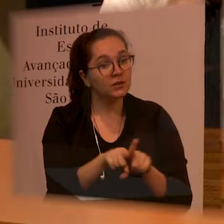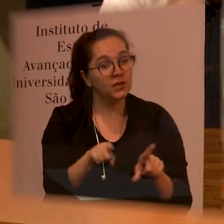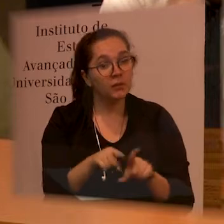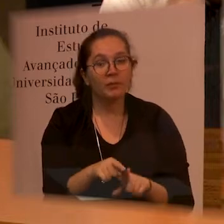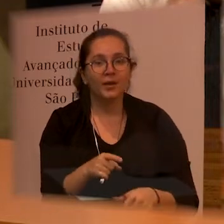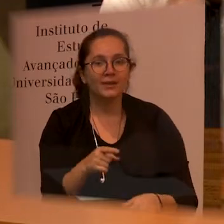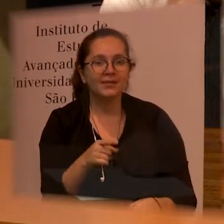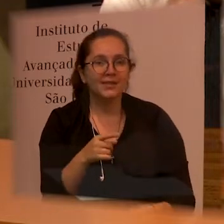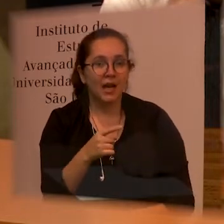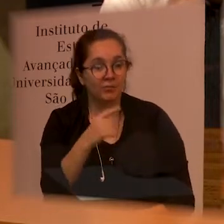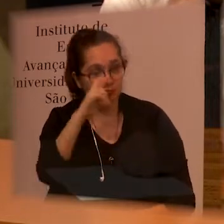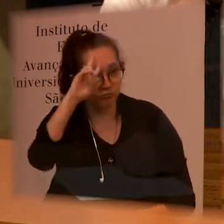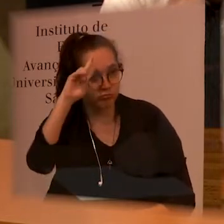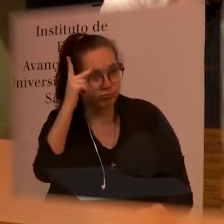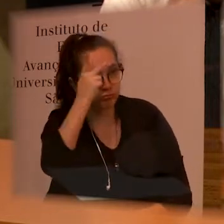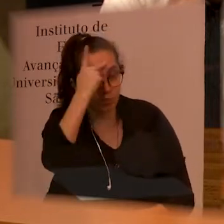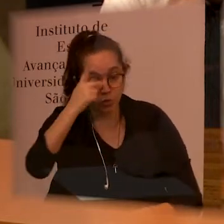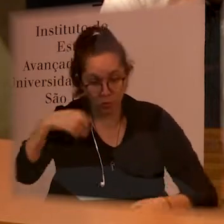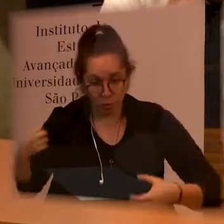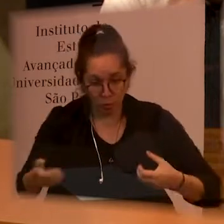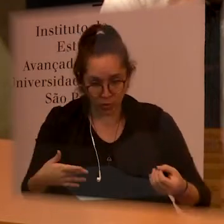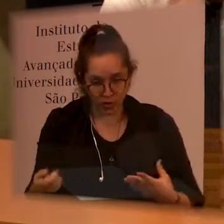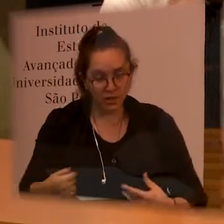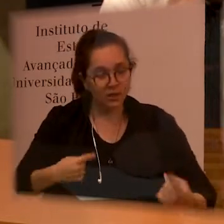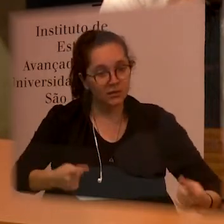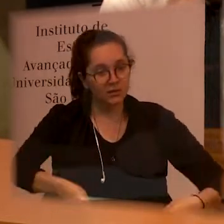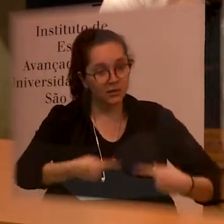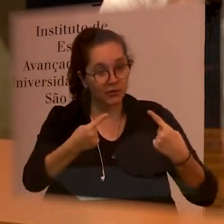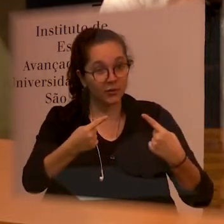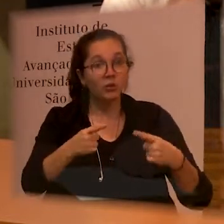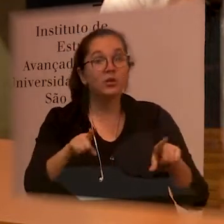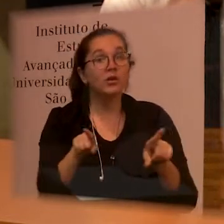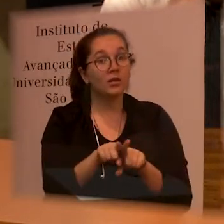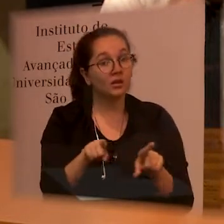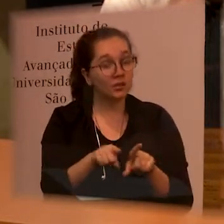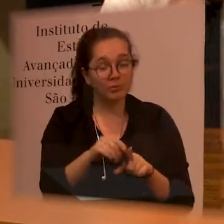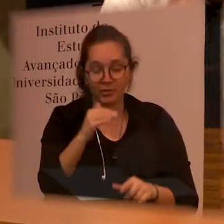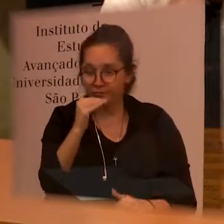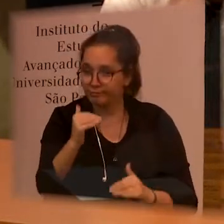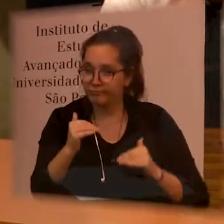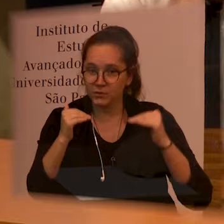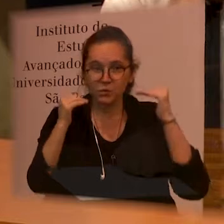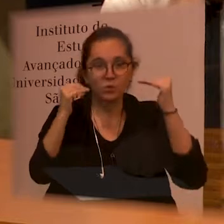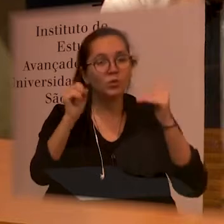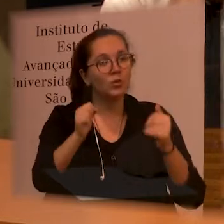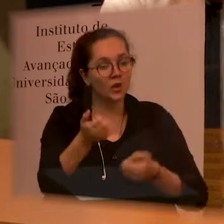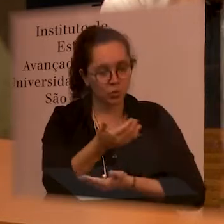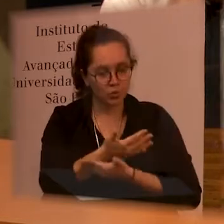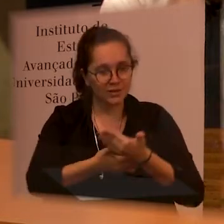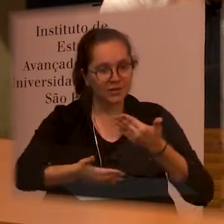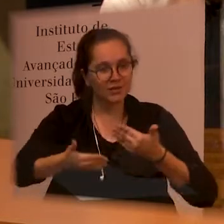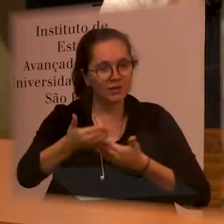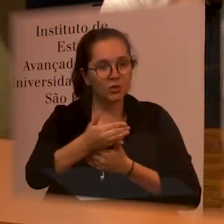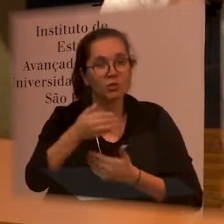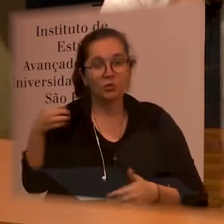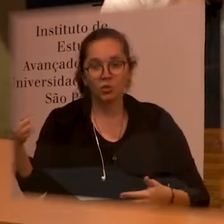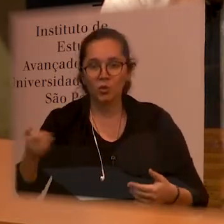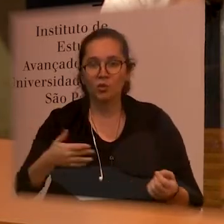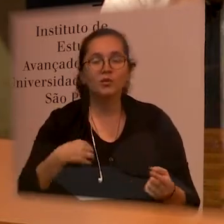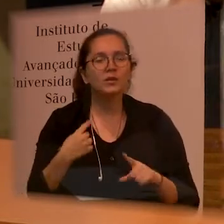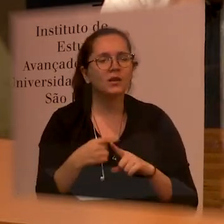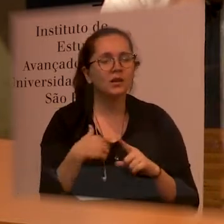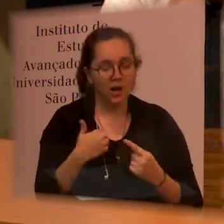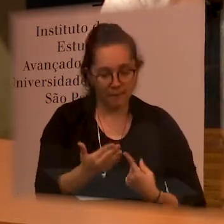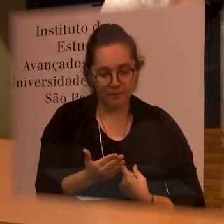it involves also a view a modern view over things it involves a new cycle that allows